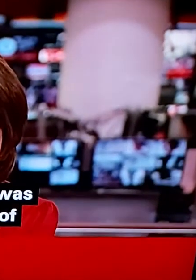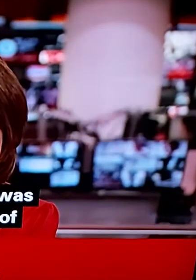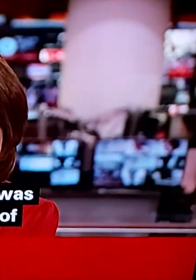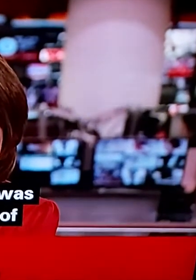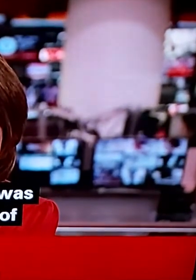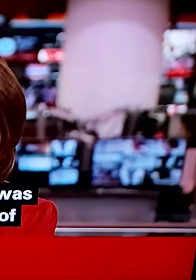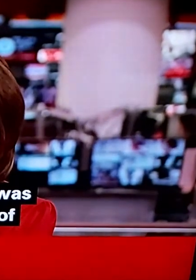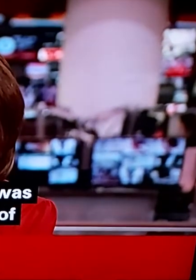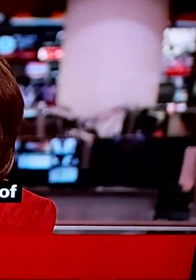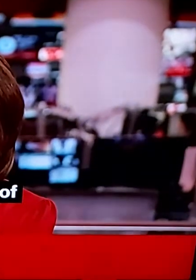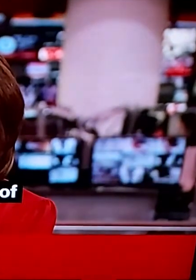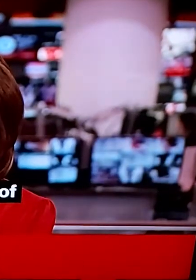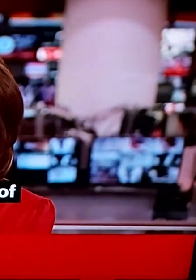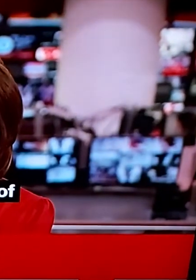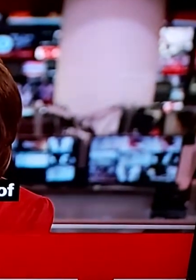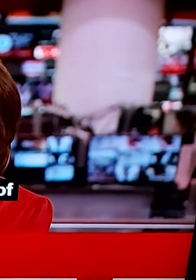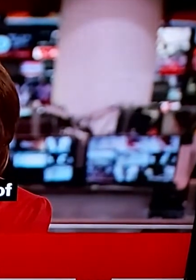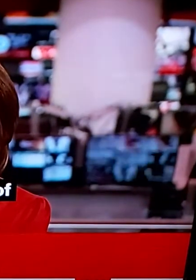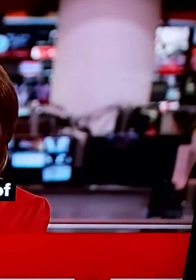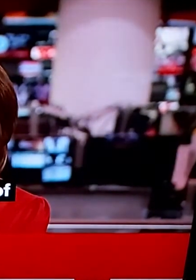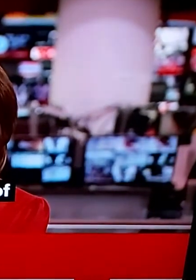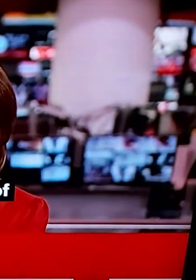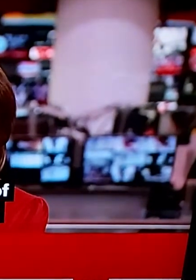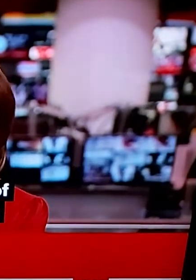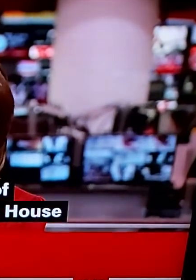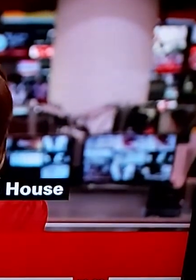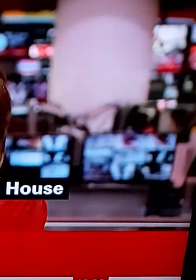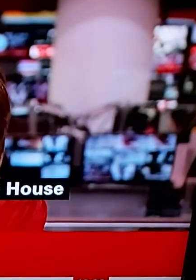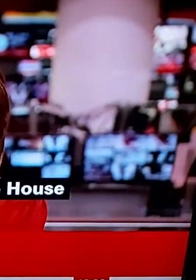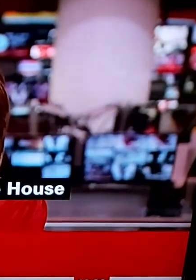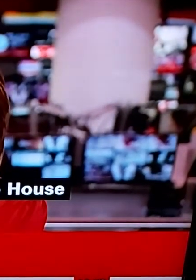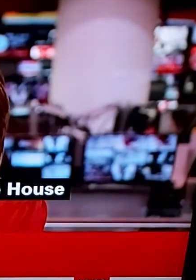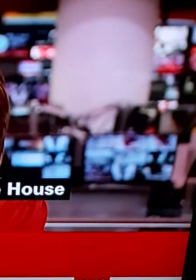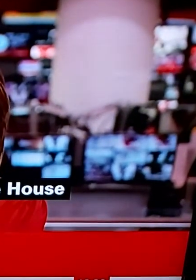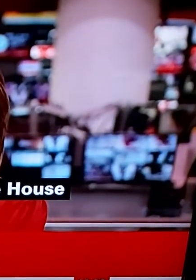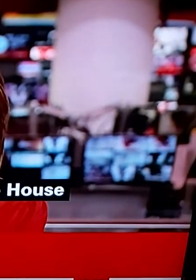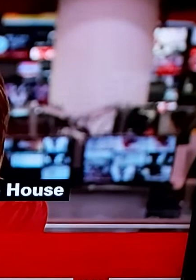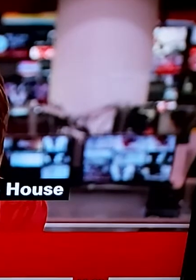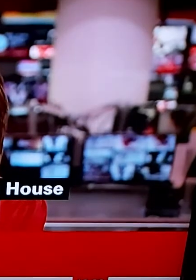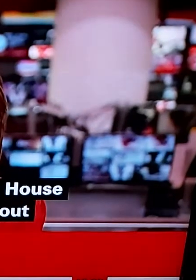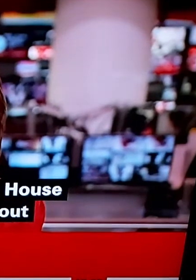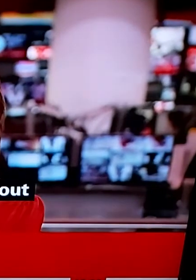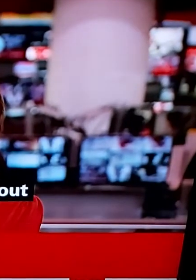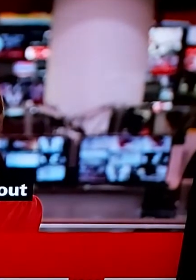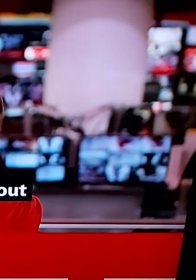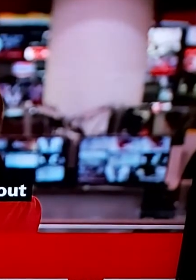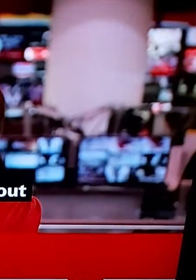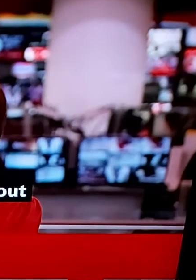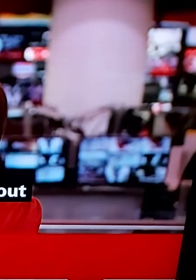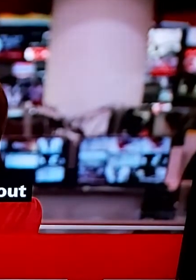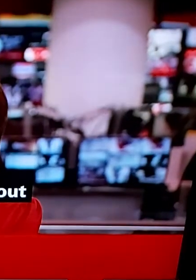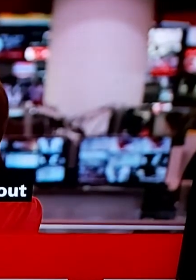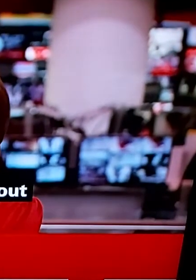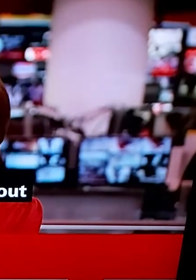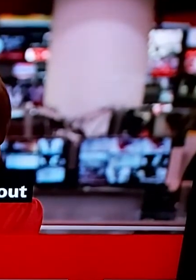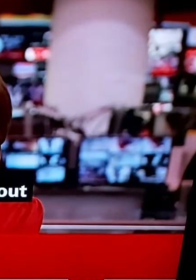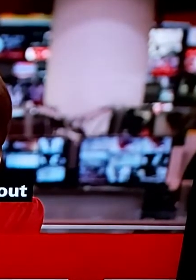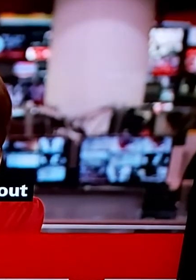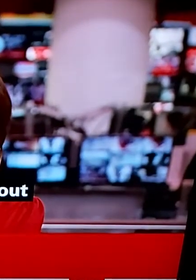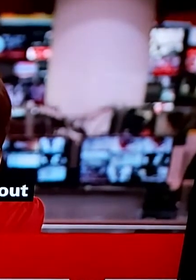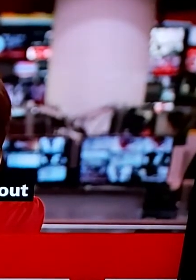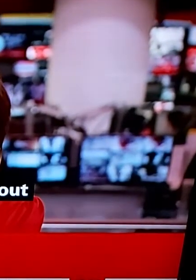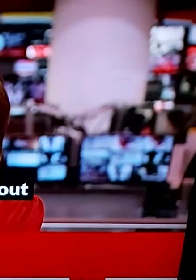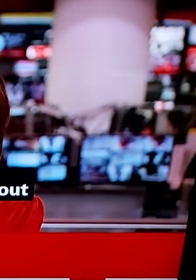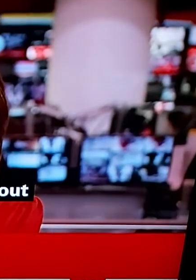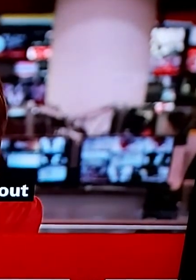has said that Prince Charles is out of isolation. I also want to bring you some other